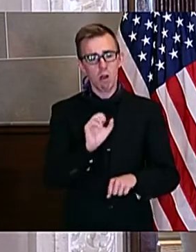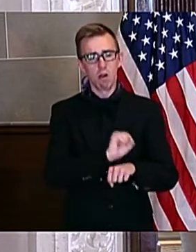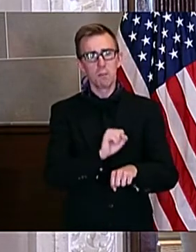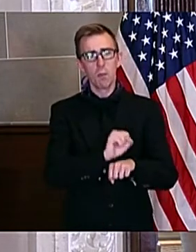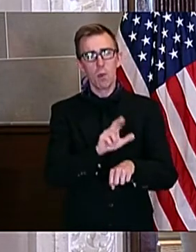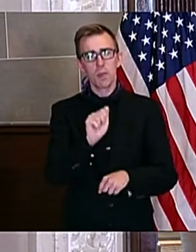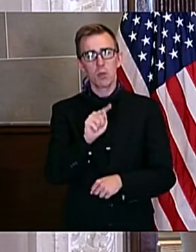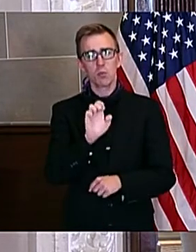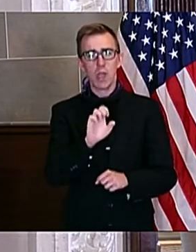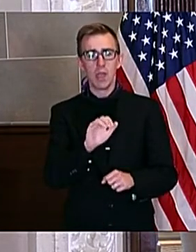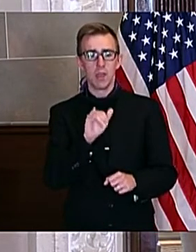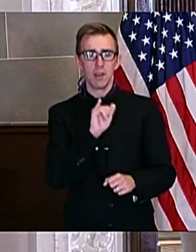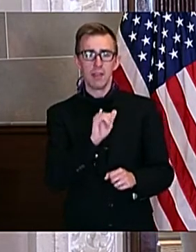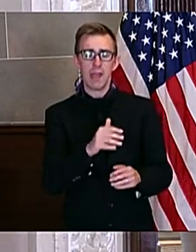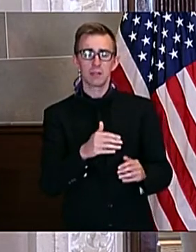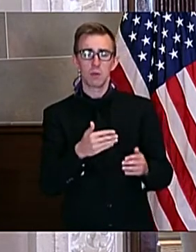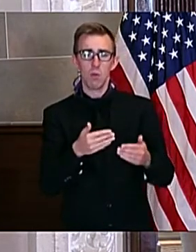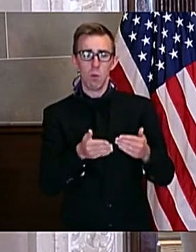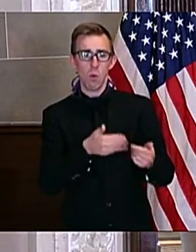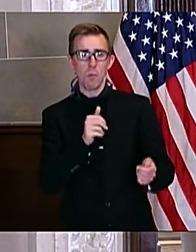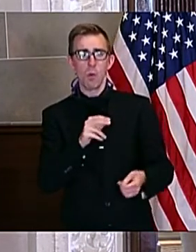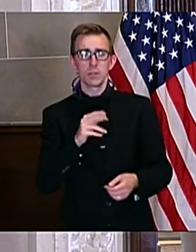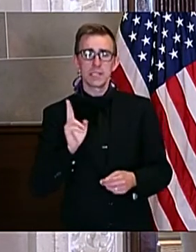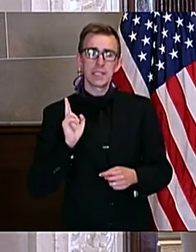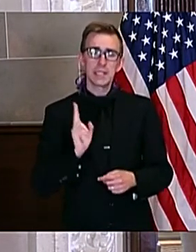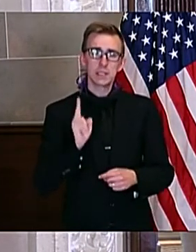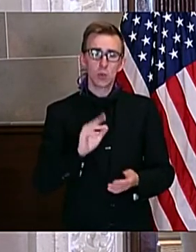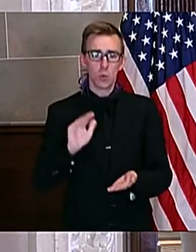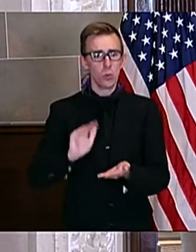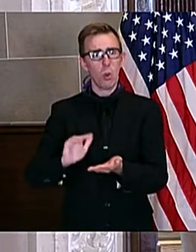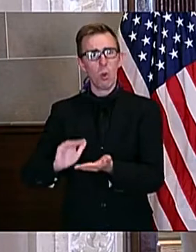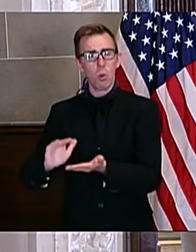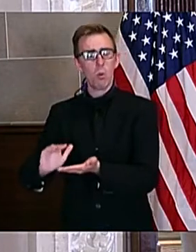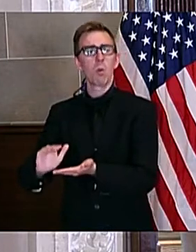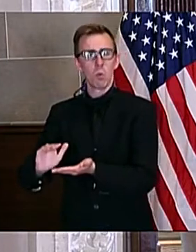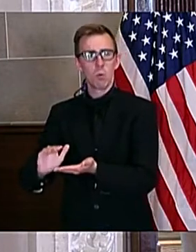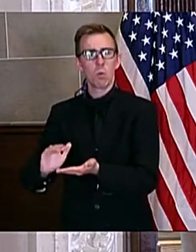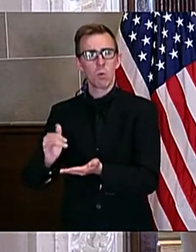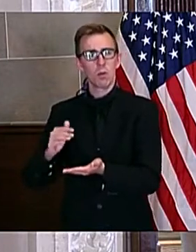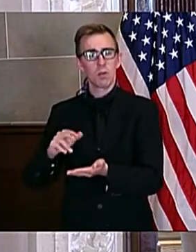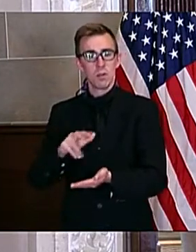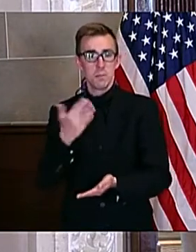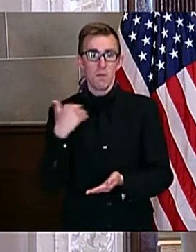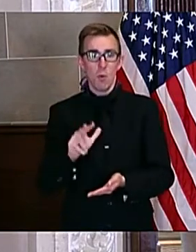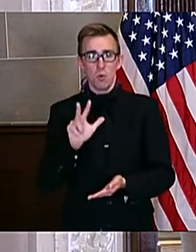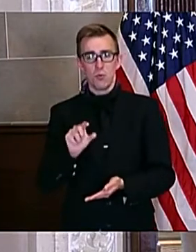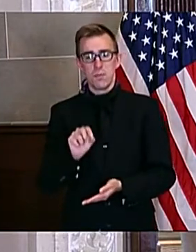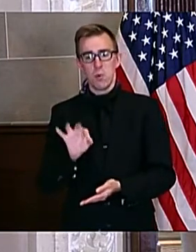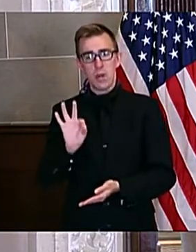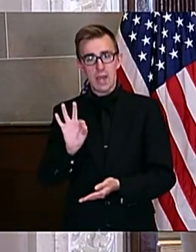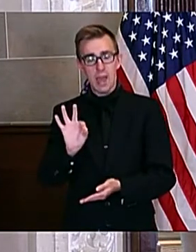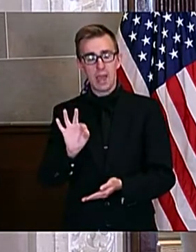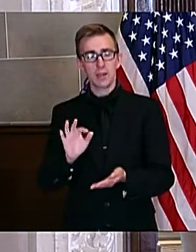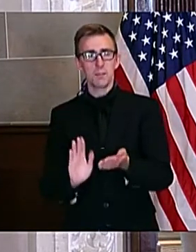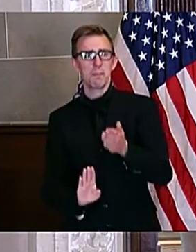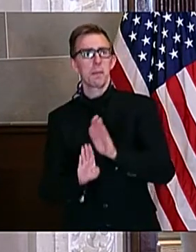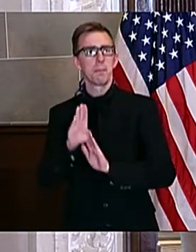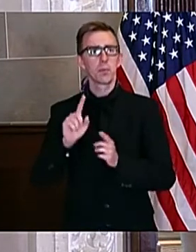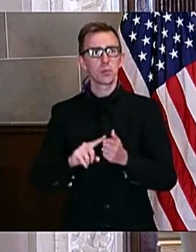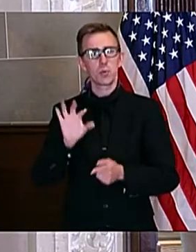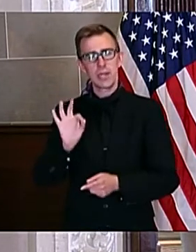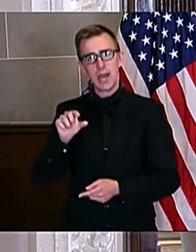which has been a near historic lows for much of my administration, rose from 3.9% to 9